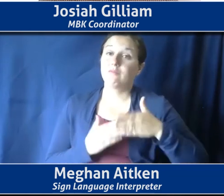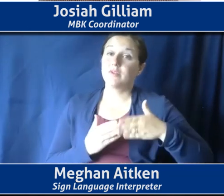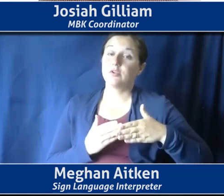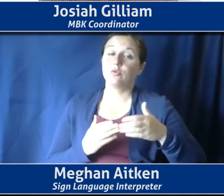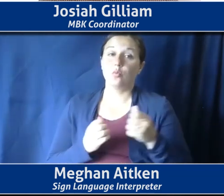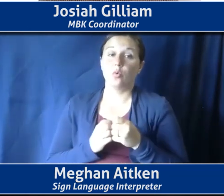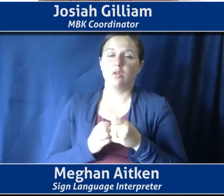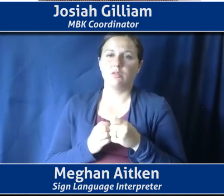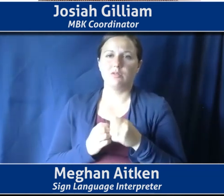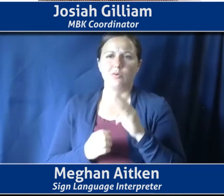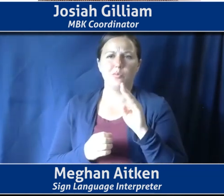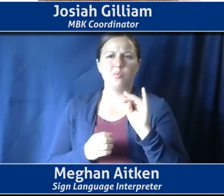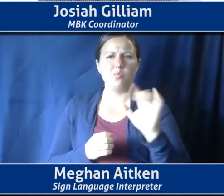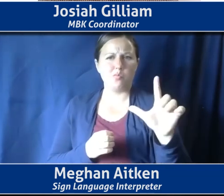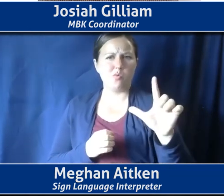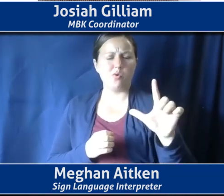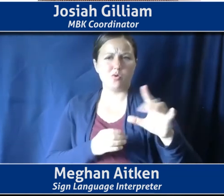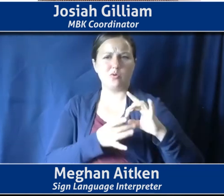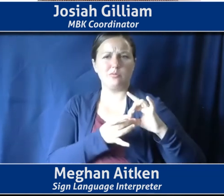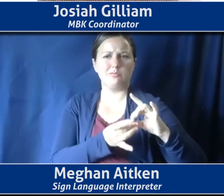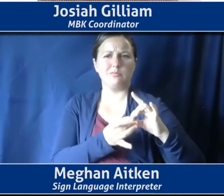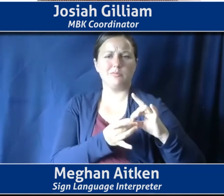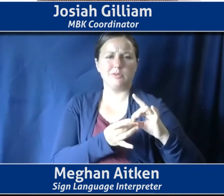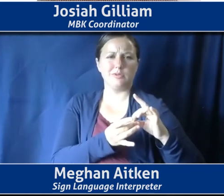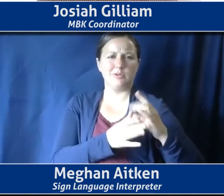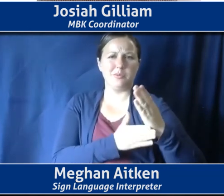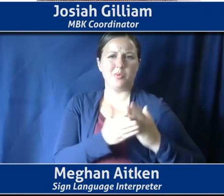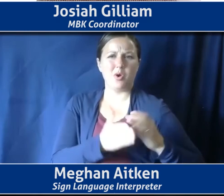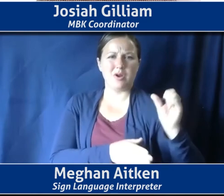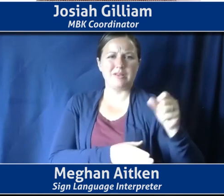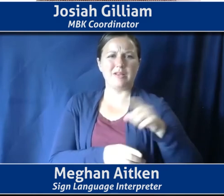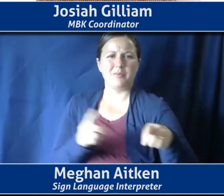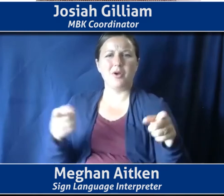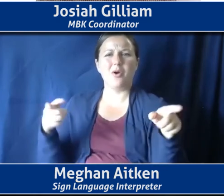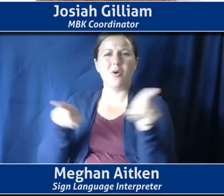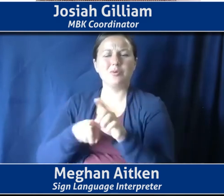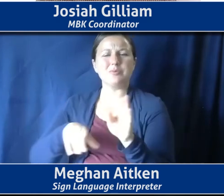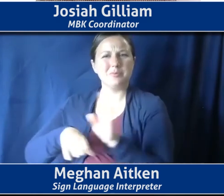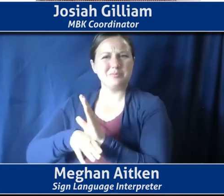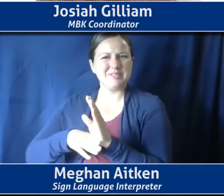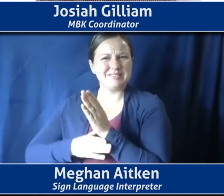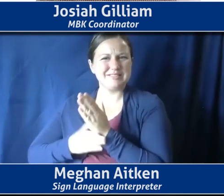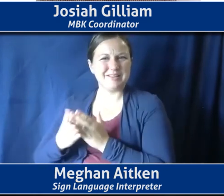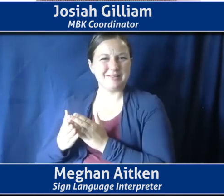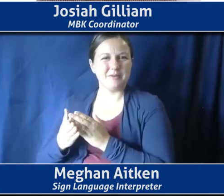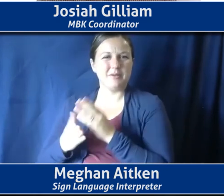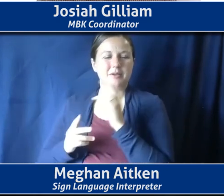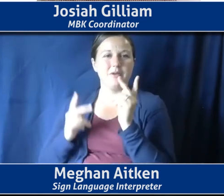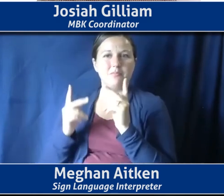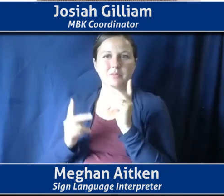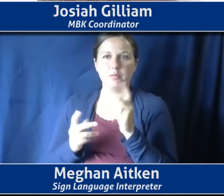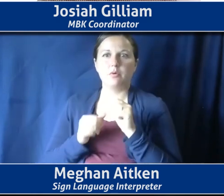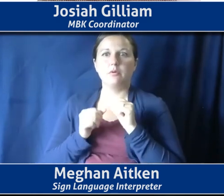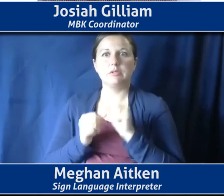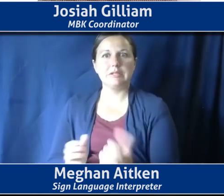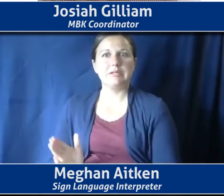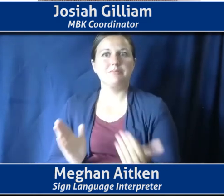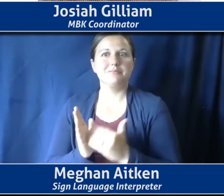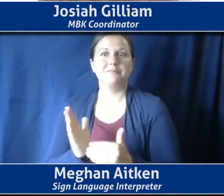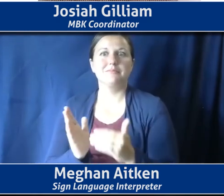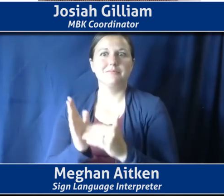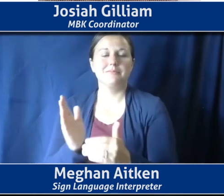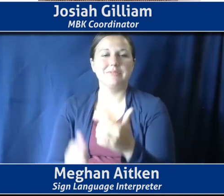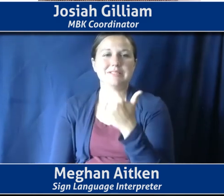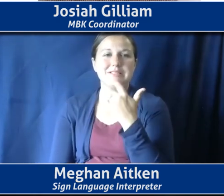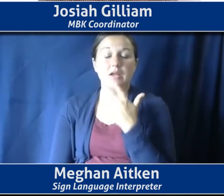absolutely, but there's a business case there. Everyone is pointing to how the more diversity and inclusion we have, the more that people